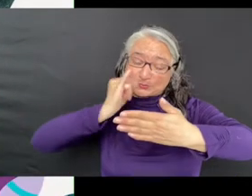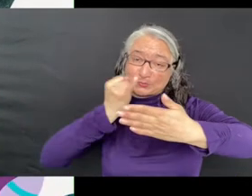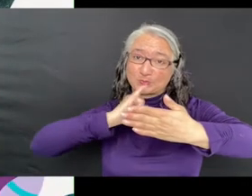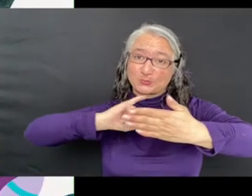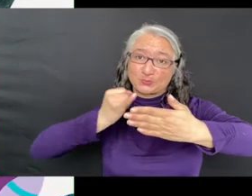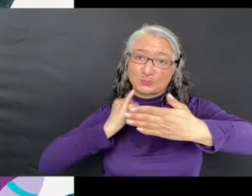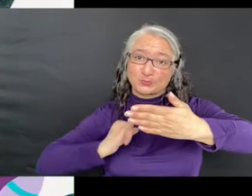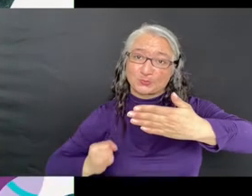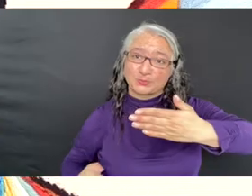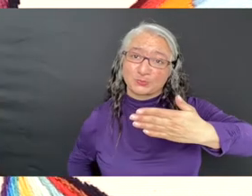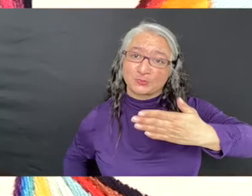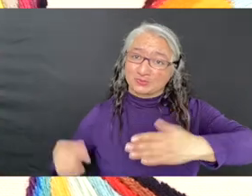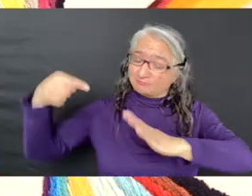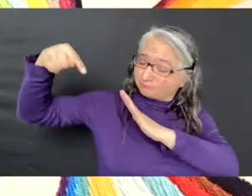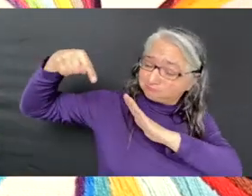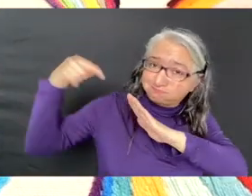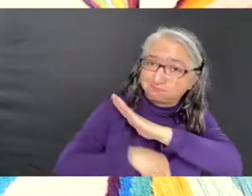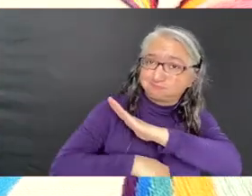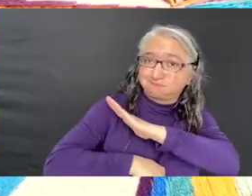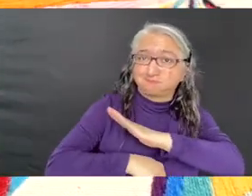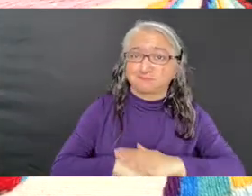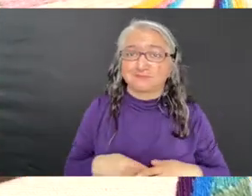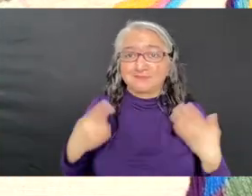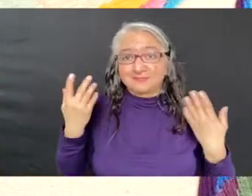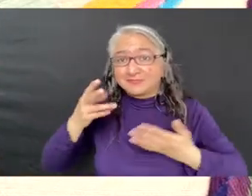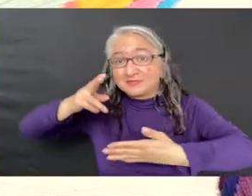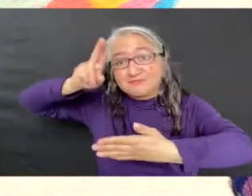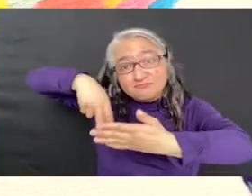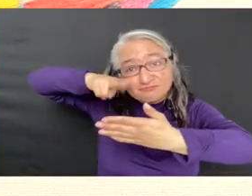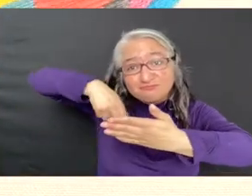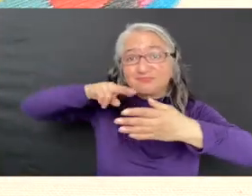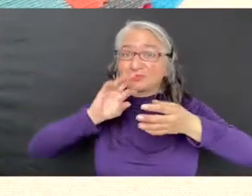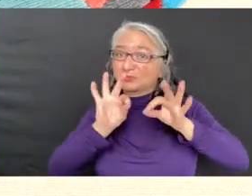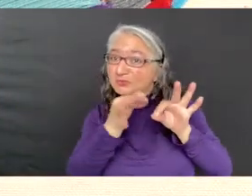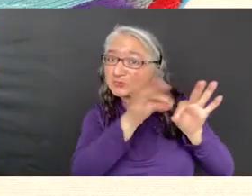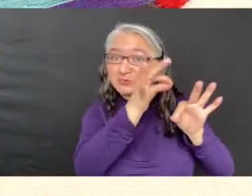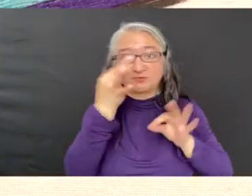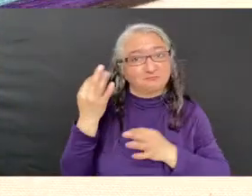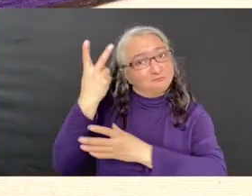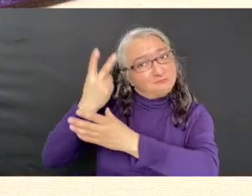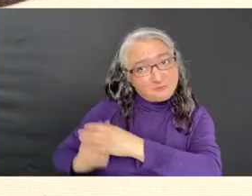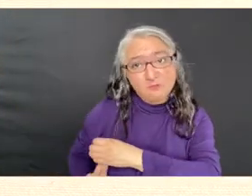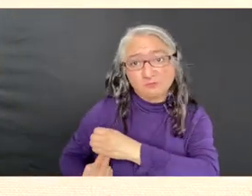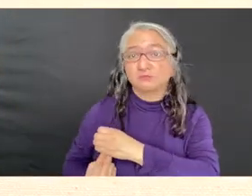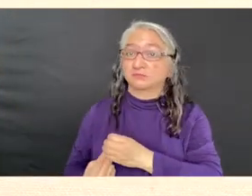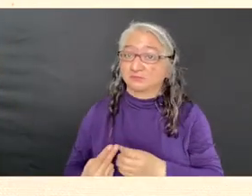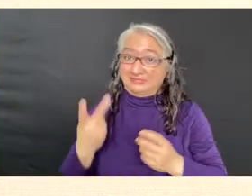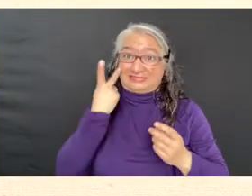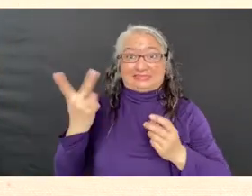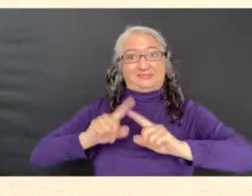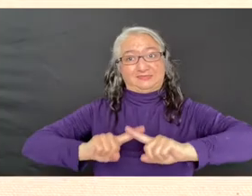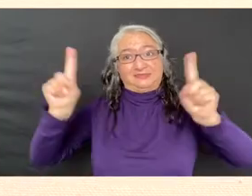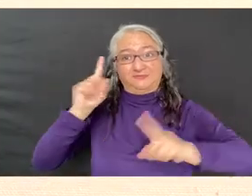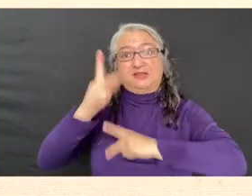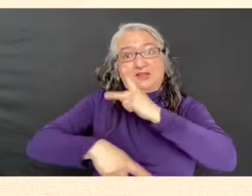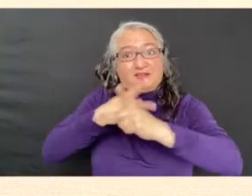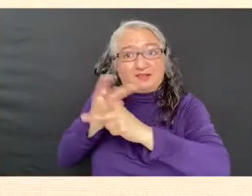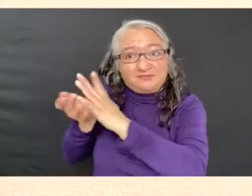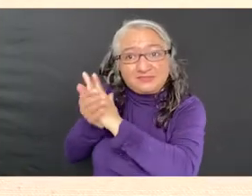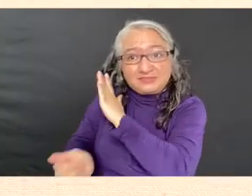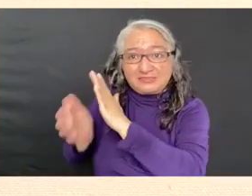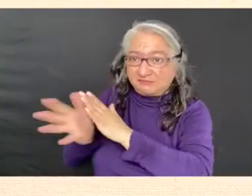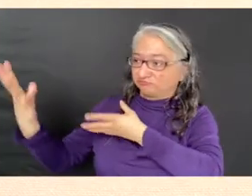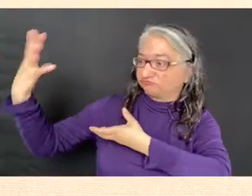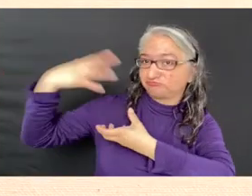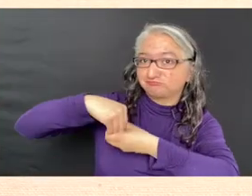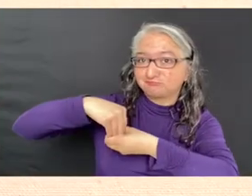whether in acrylic or in thread. His embroidered pieces take advantage of the full range of possibilities made available by